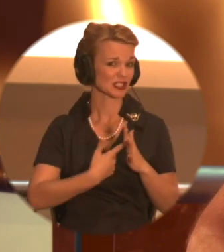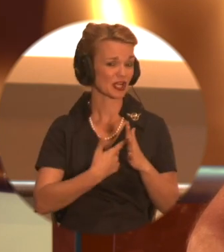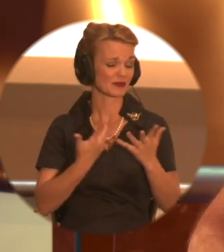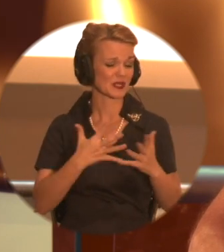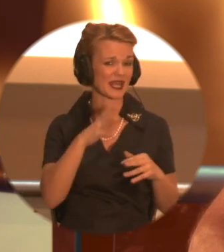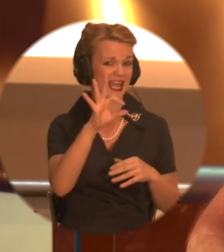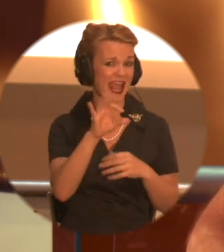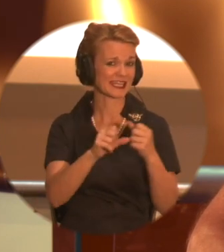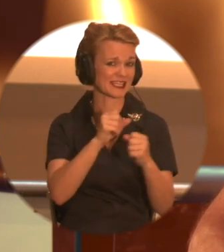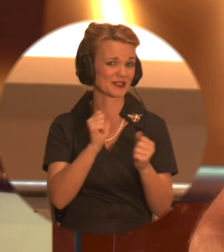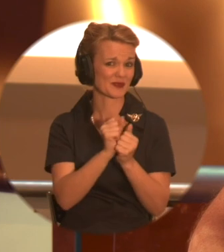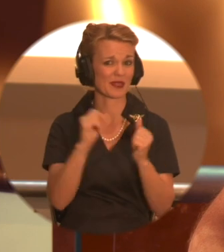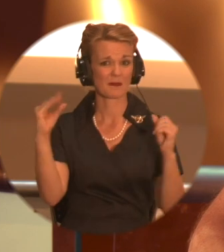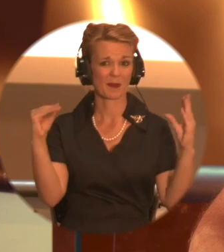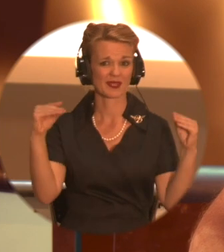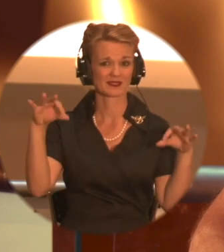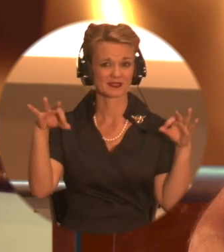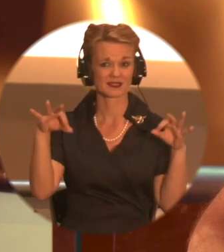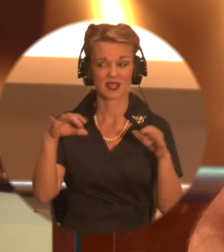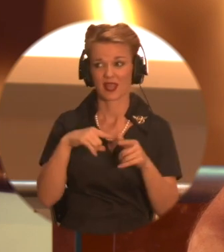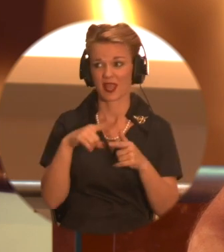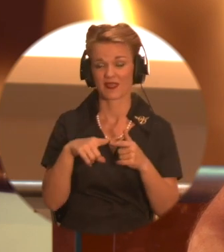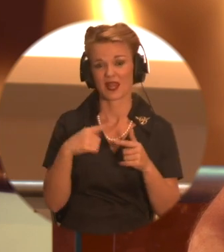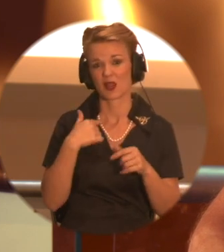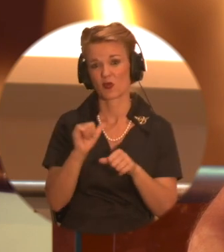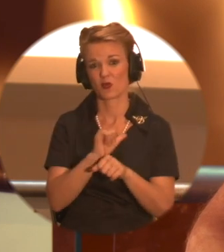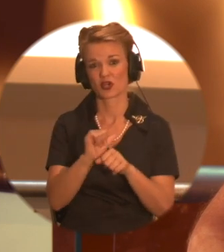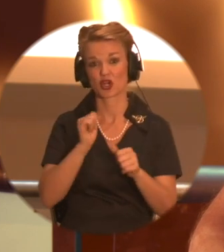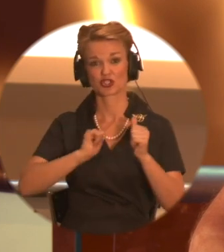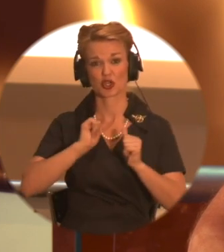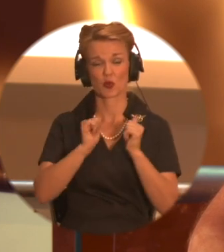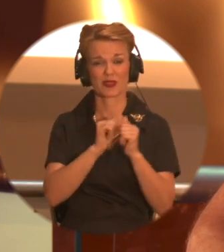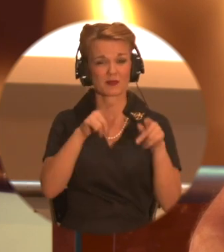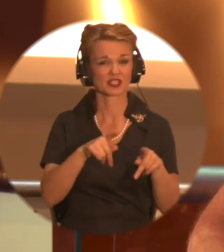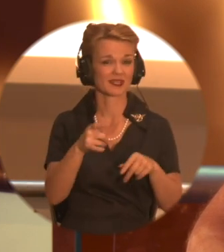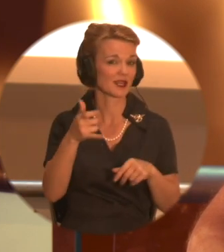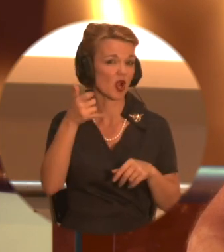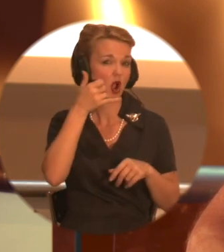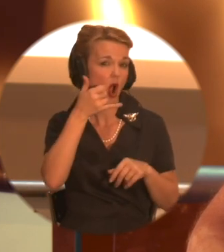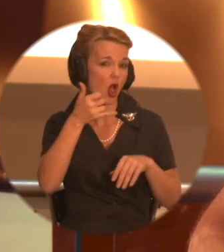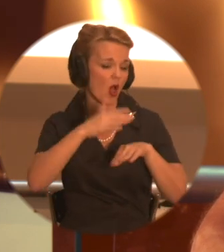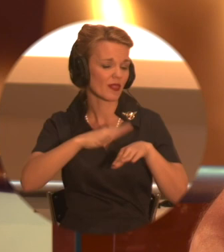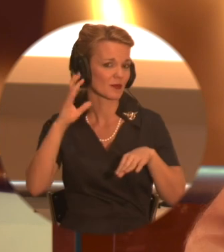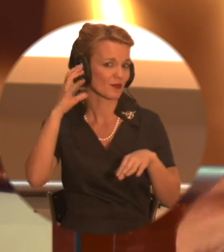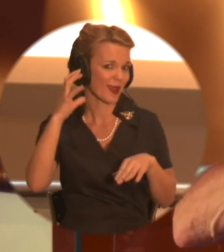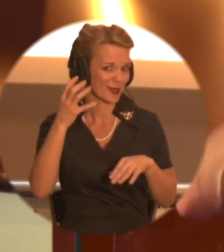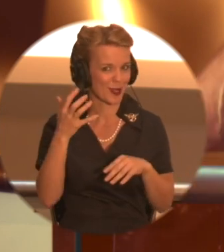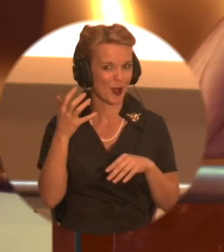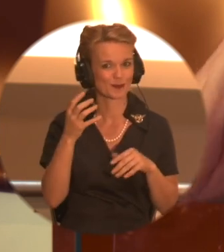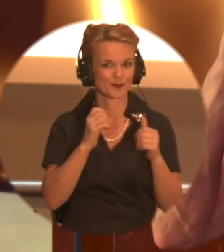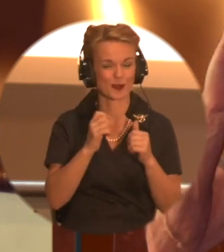but in Atlanta, I did a little local show with a character who did a call in show every day. Okay. And I loved it. We were on a local